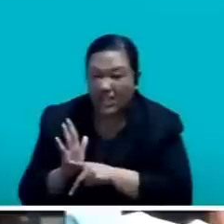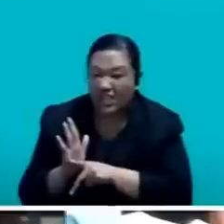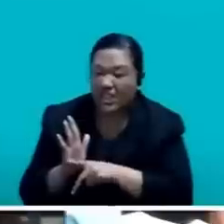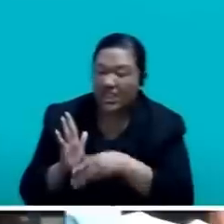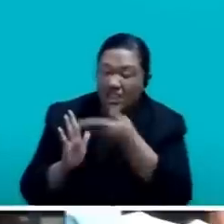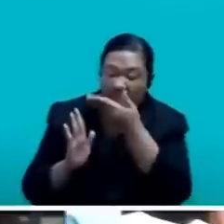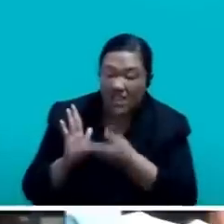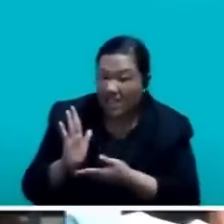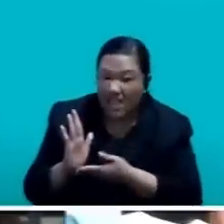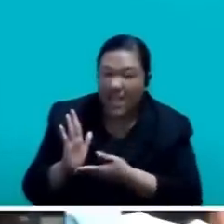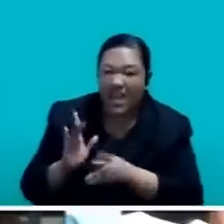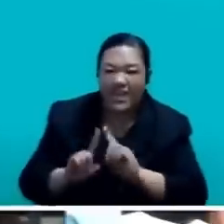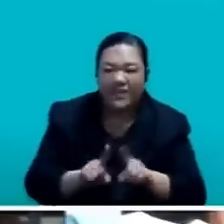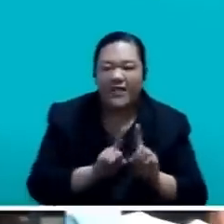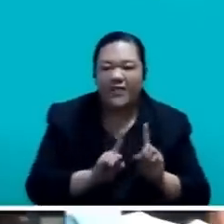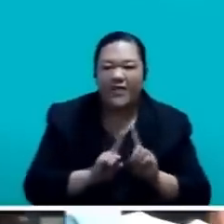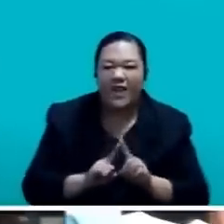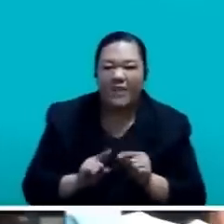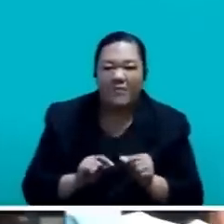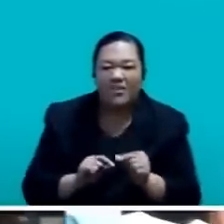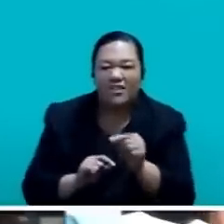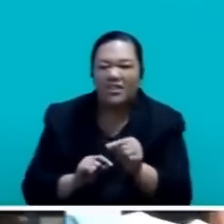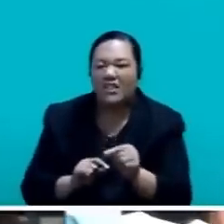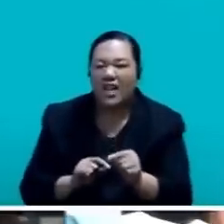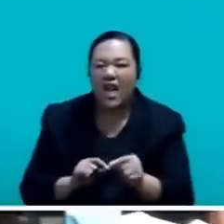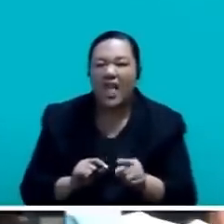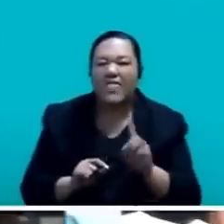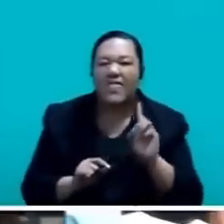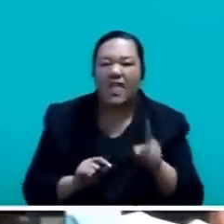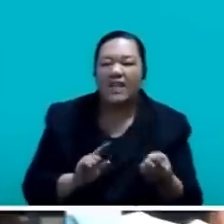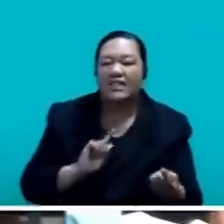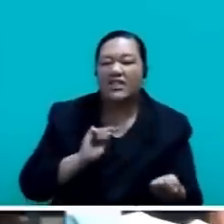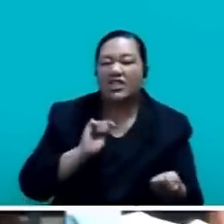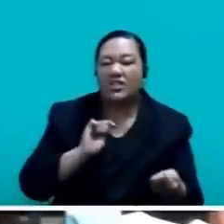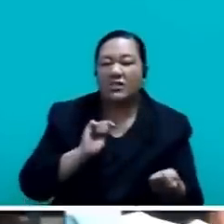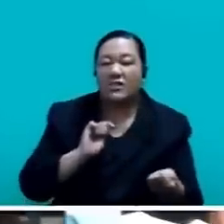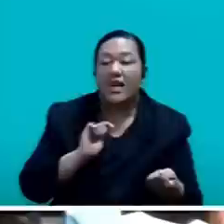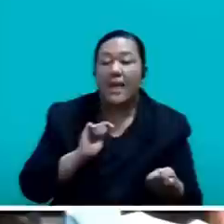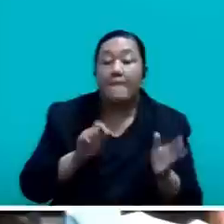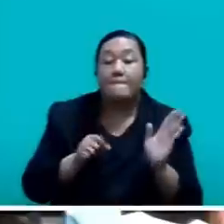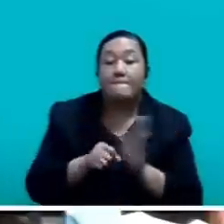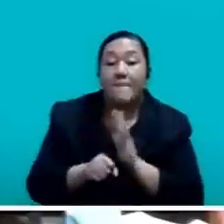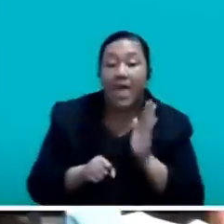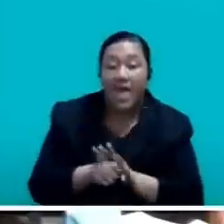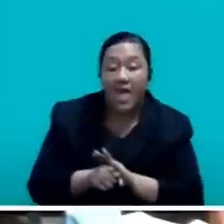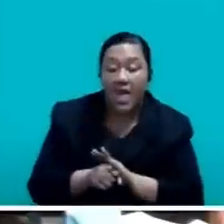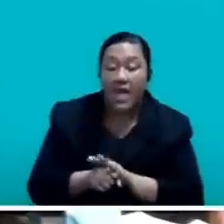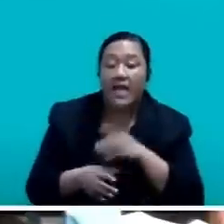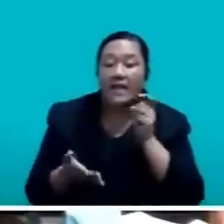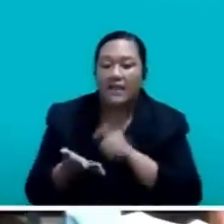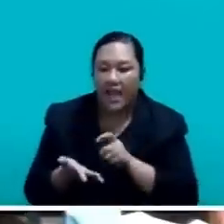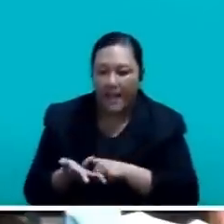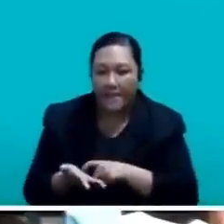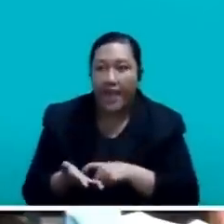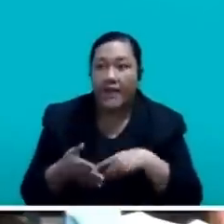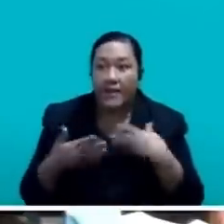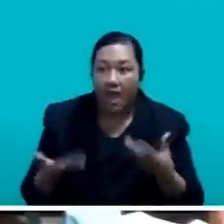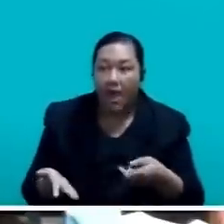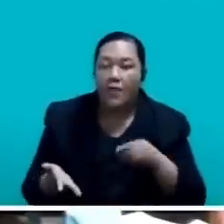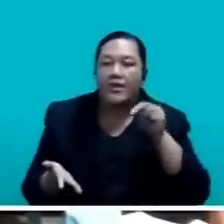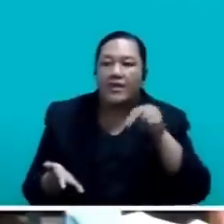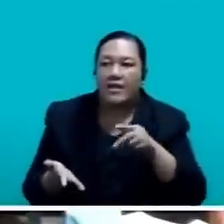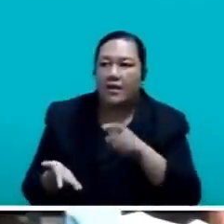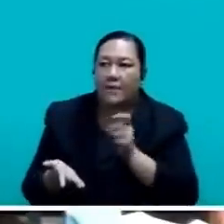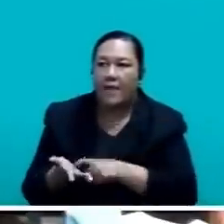country to a humongous national debt level that now needs to be paid. We are paying off